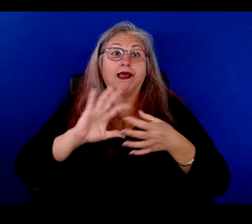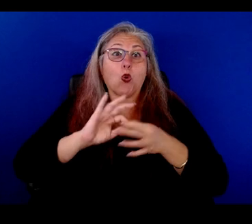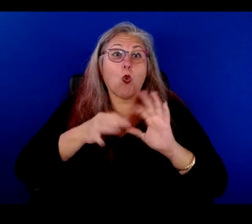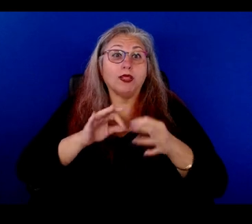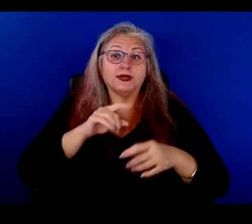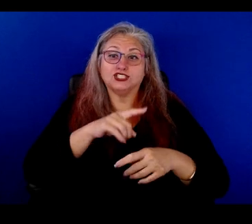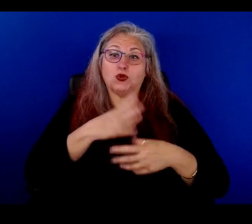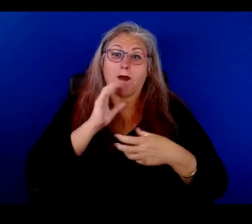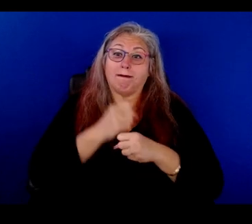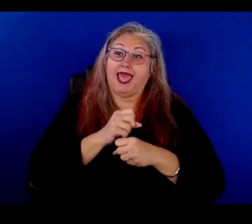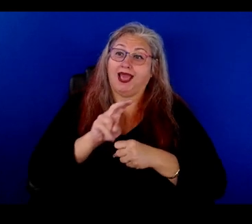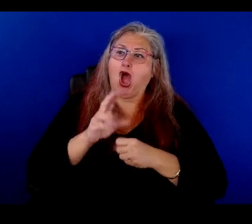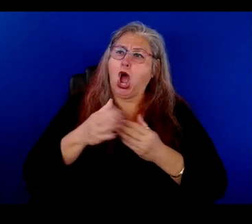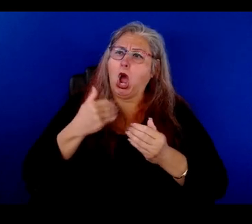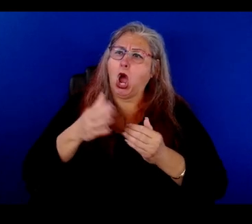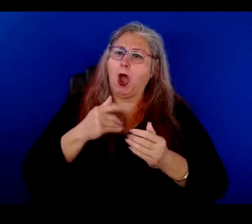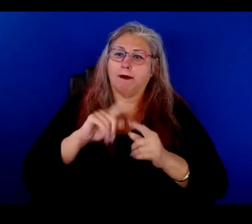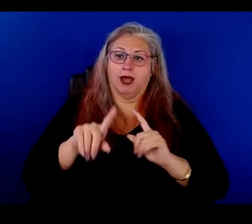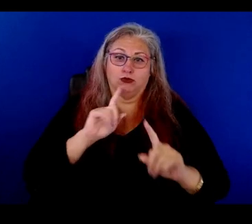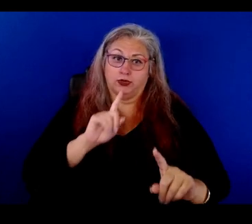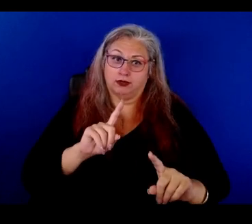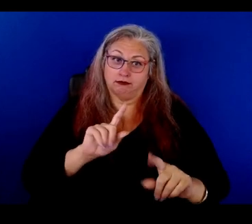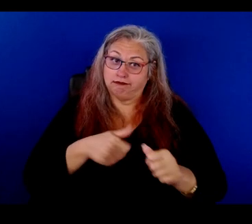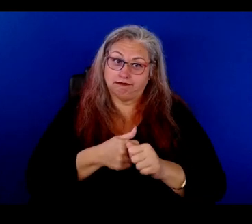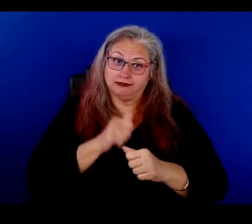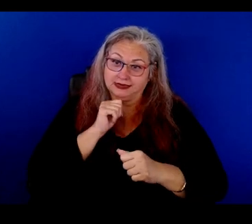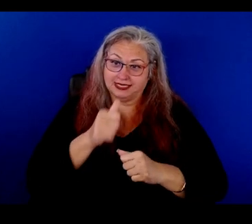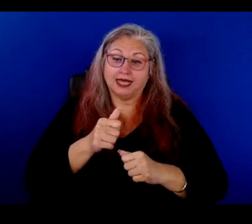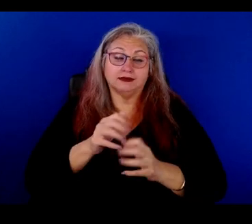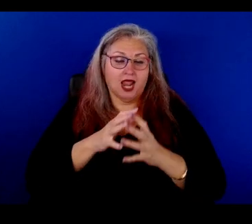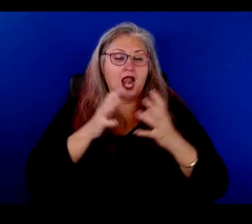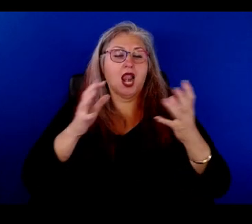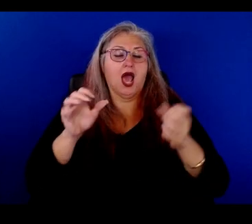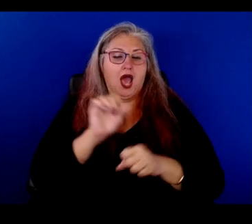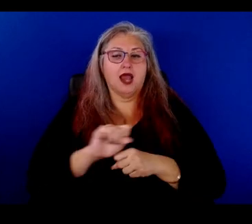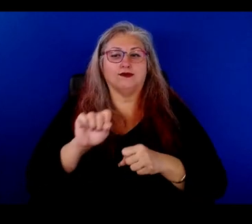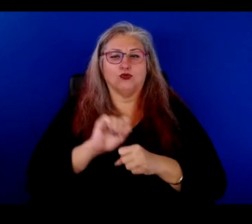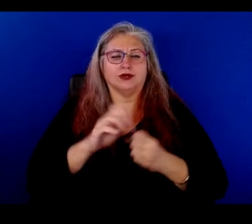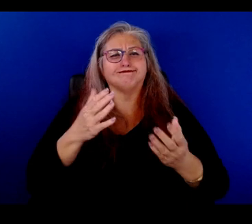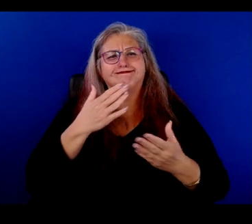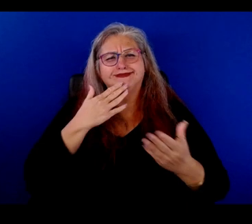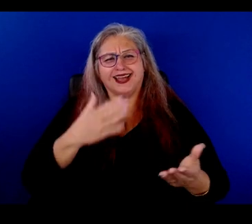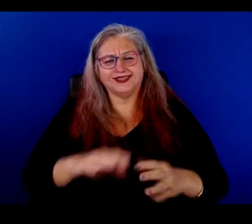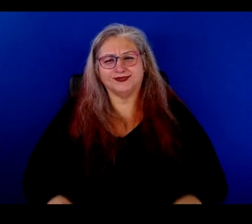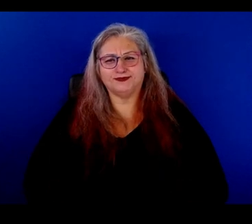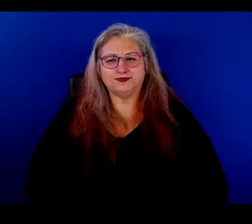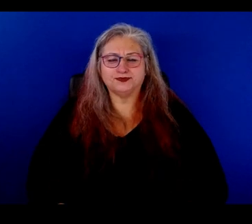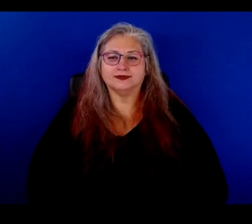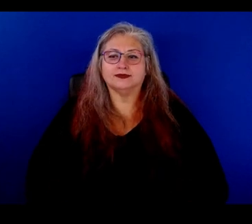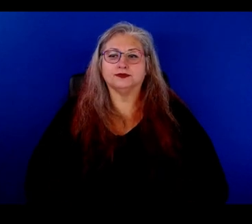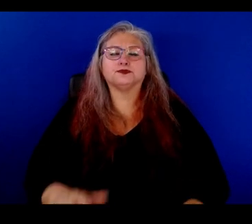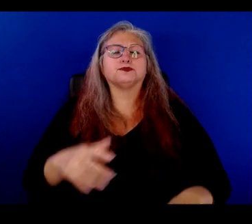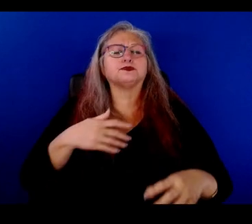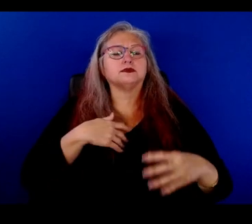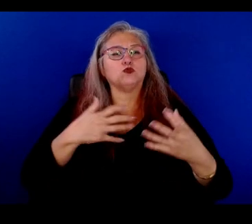She makes it look easy, but it's not. It's a lot of work. So thank you for that. I